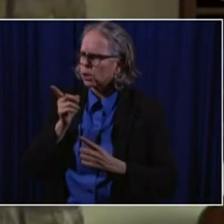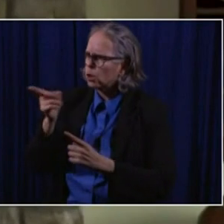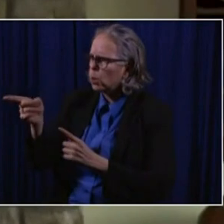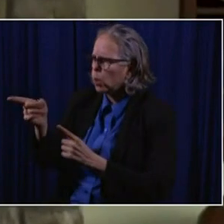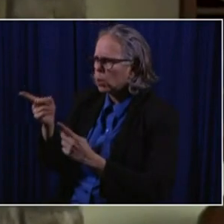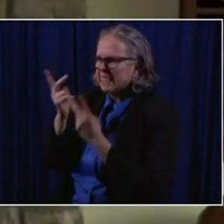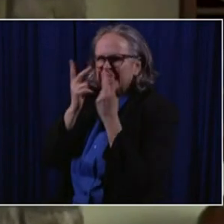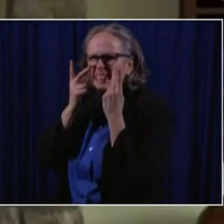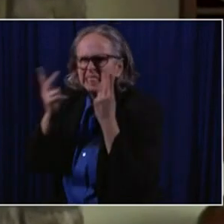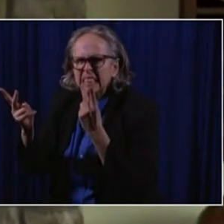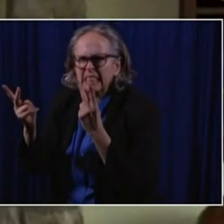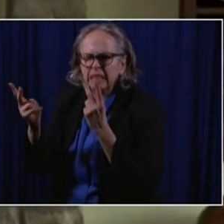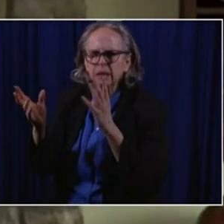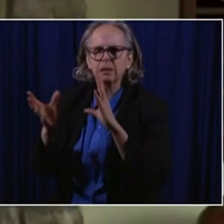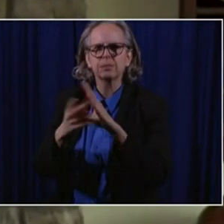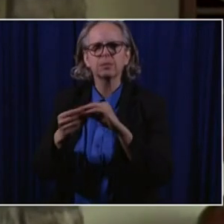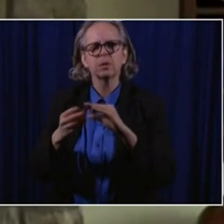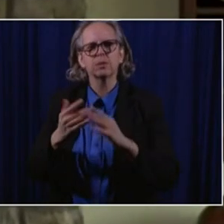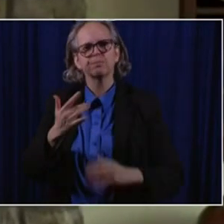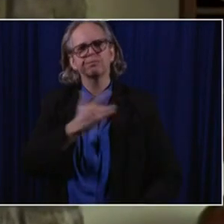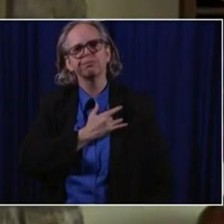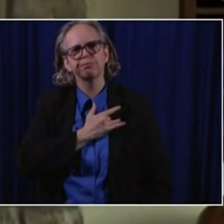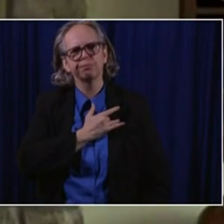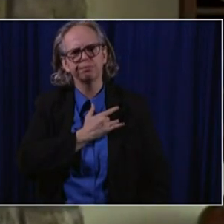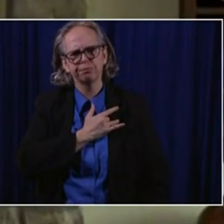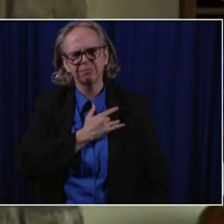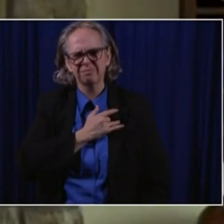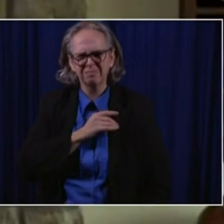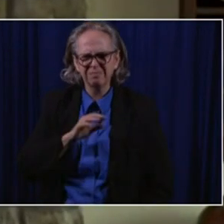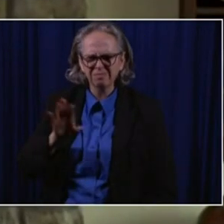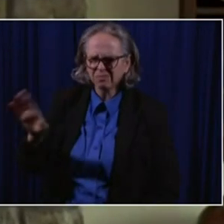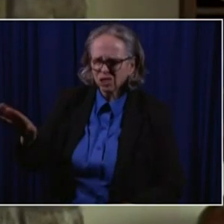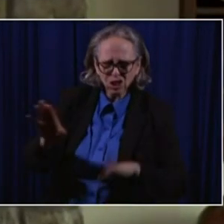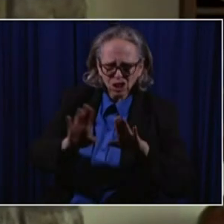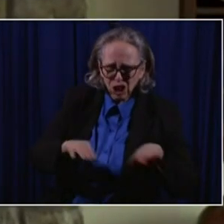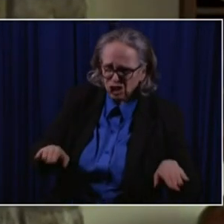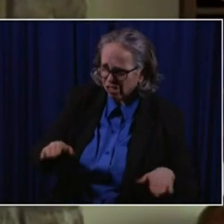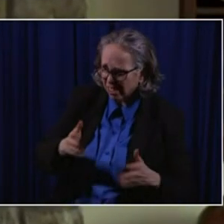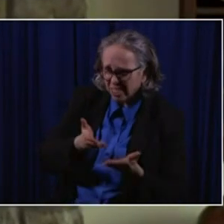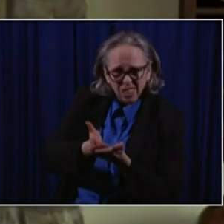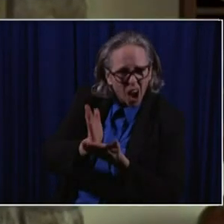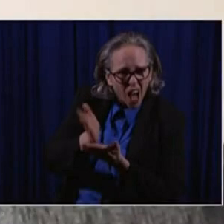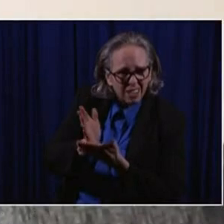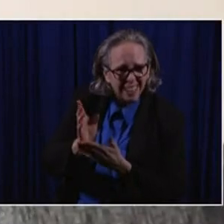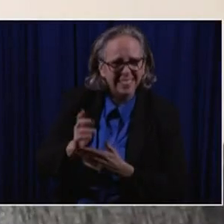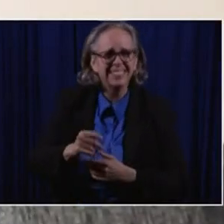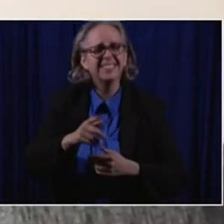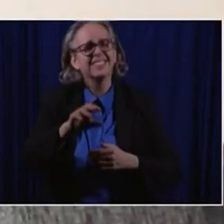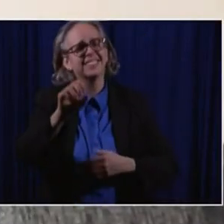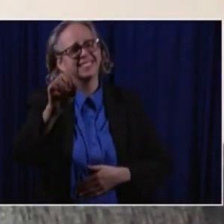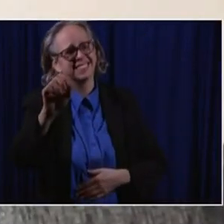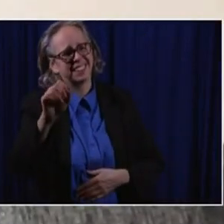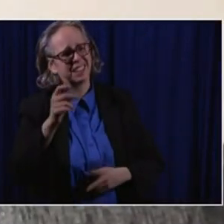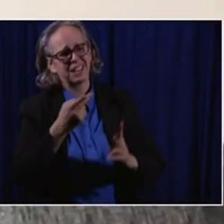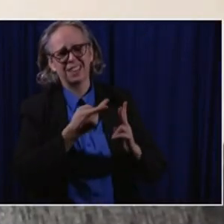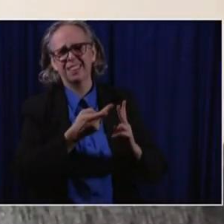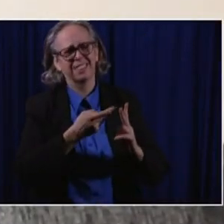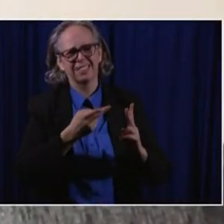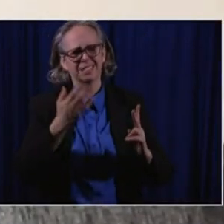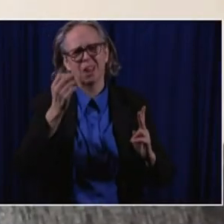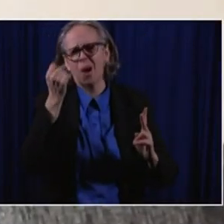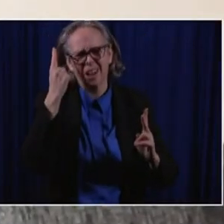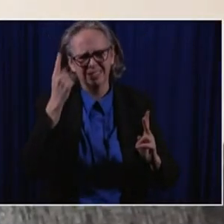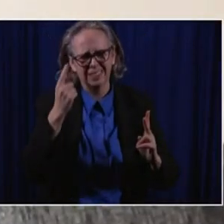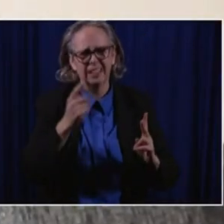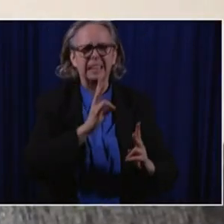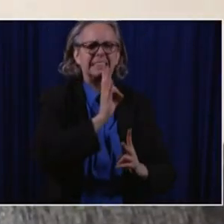who's been through it. And so how are your kids doing? Kids doing okay. They're hanging in there. They're seven and one. So my one-year